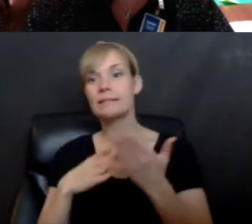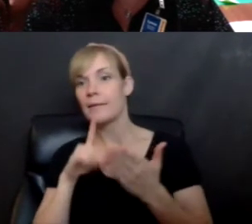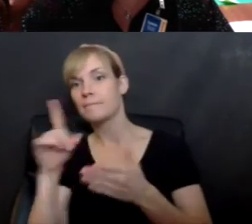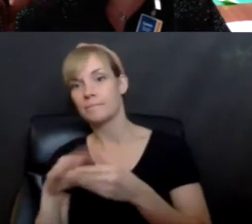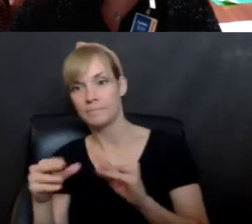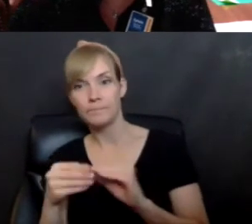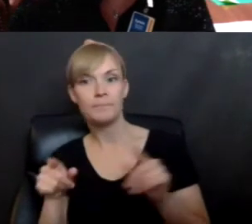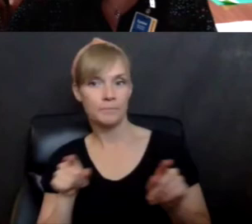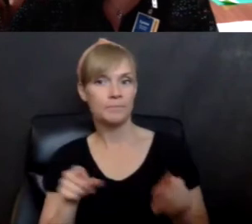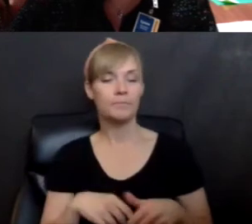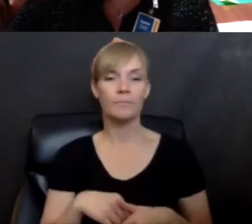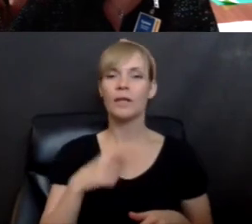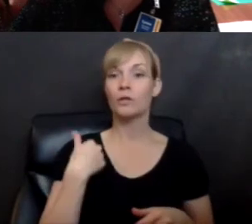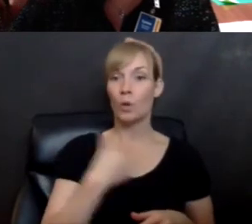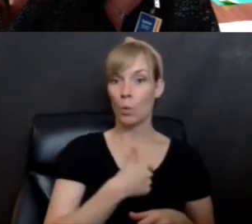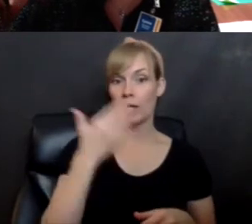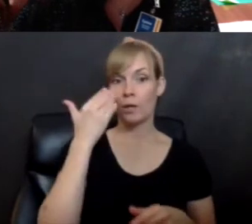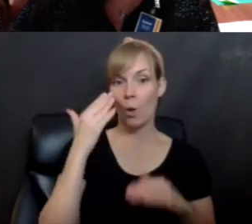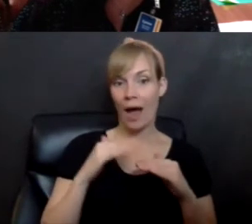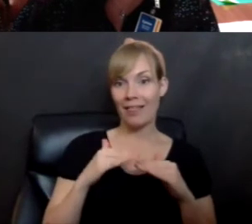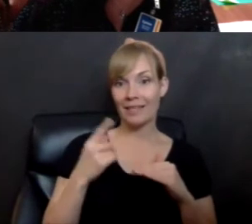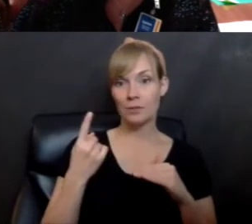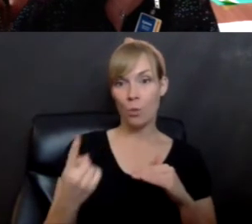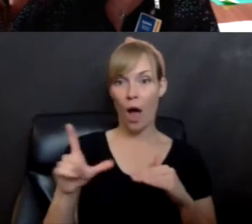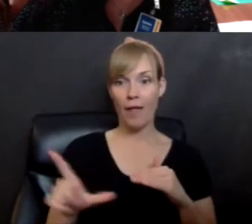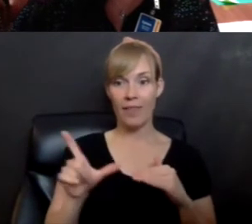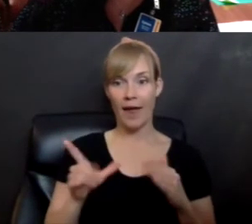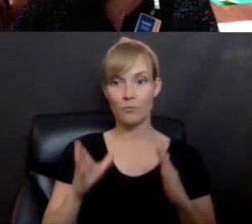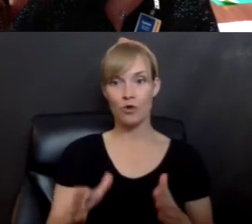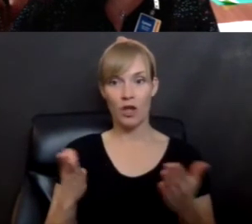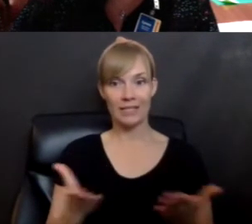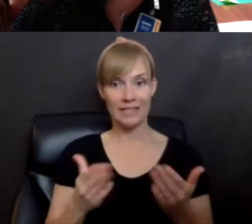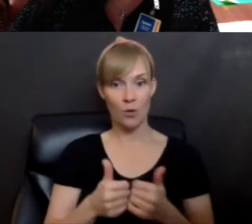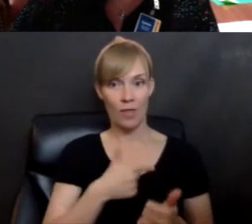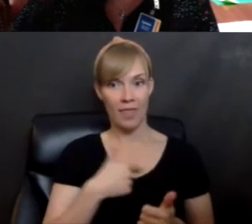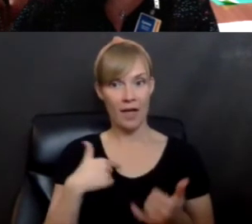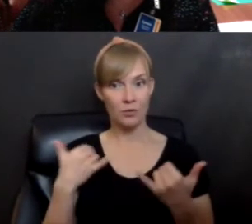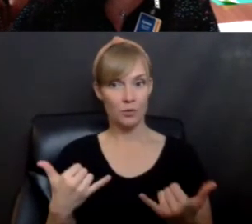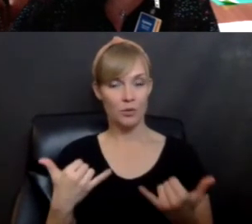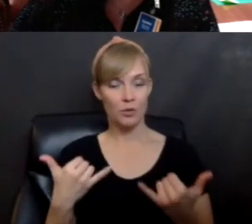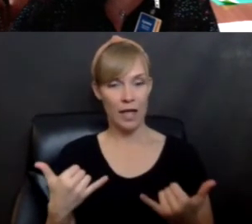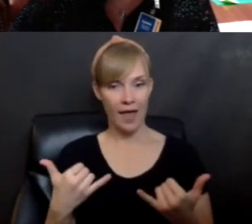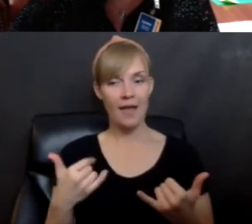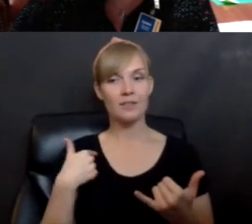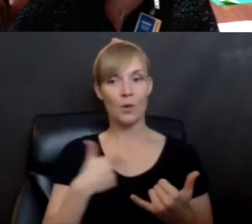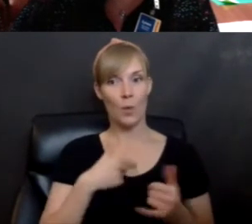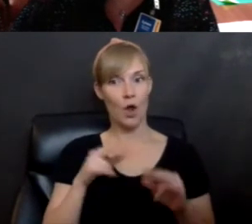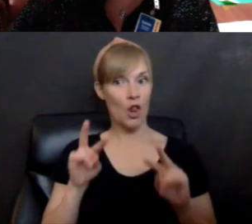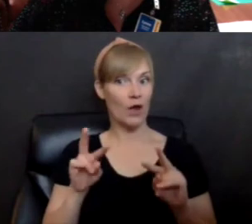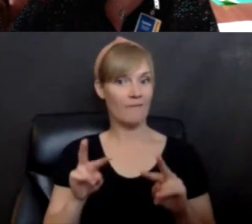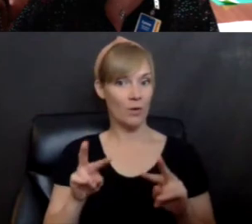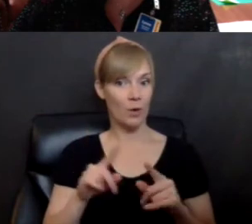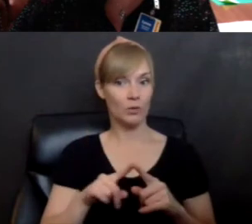I know at least one librarian with us, uh, today. So we'll be looking forward eagerly to,